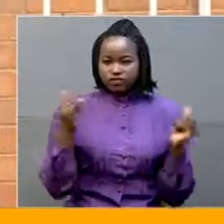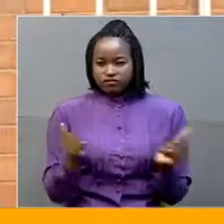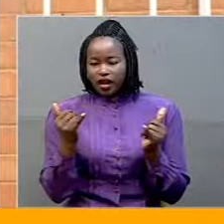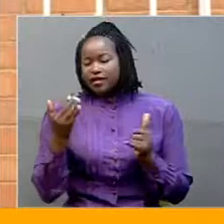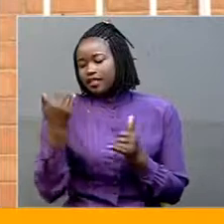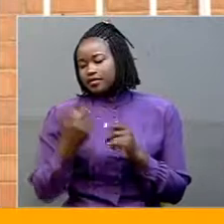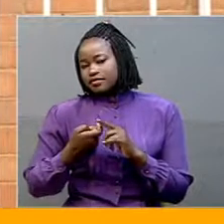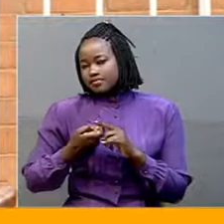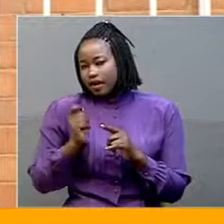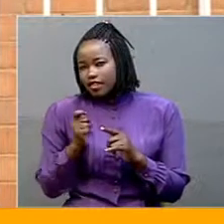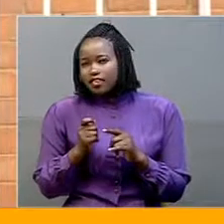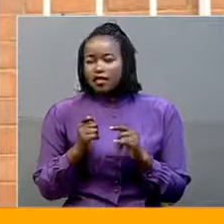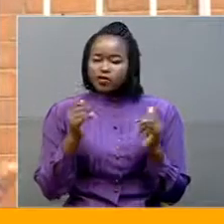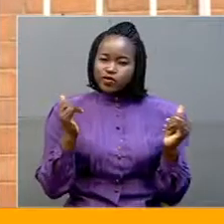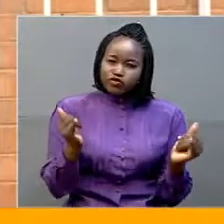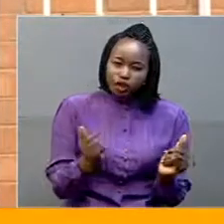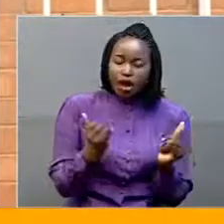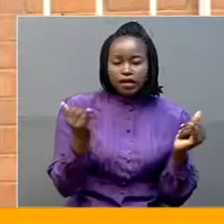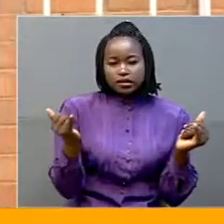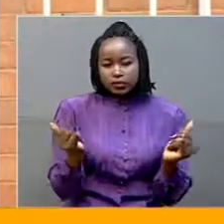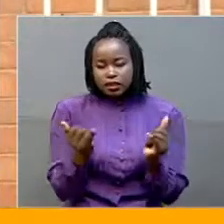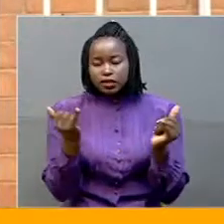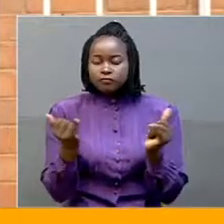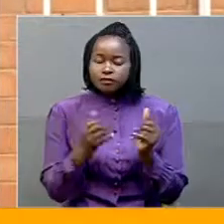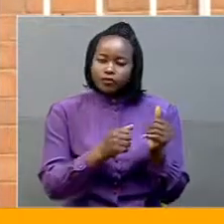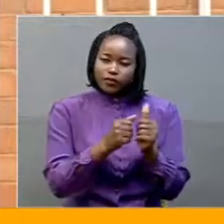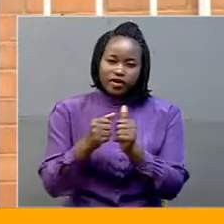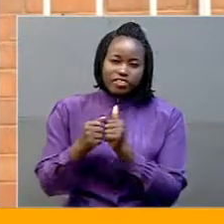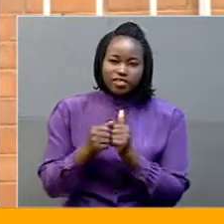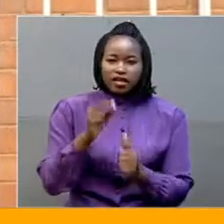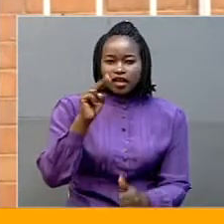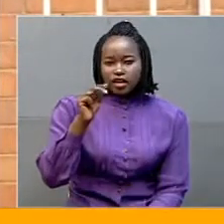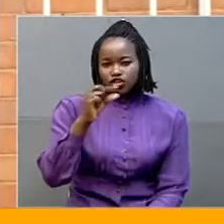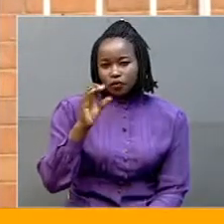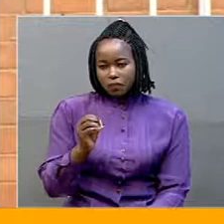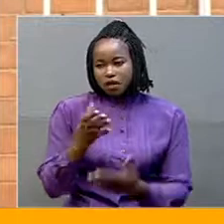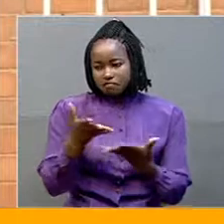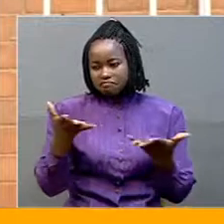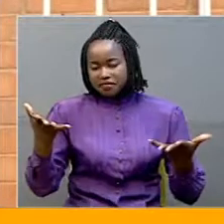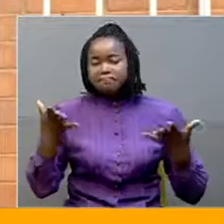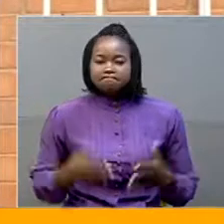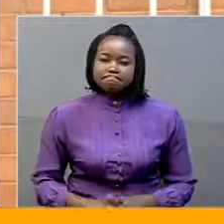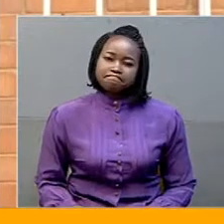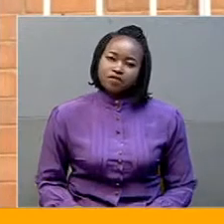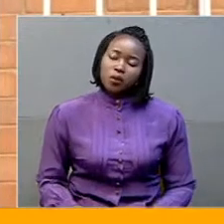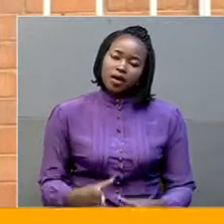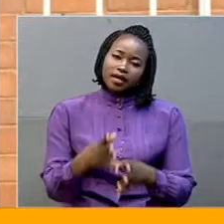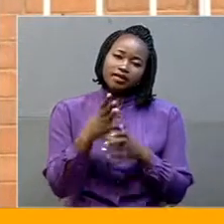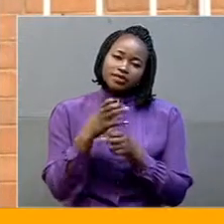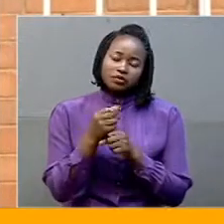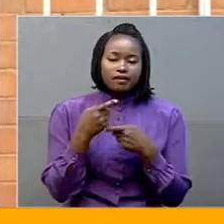with some of our NGOs around, so we could not get them,